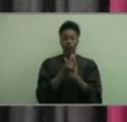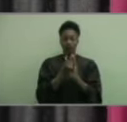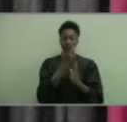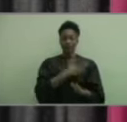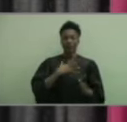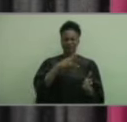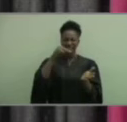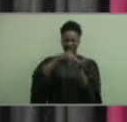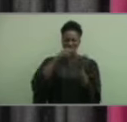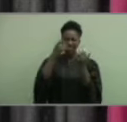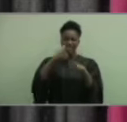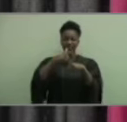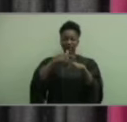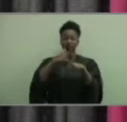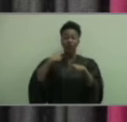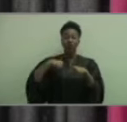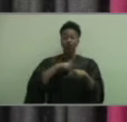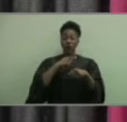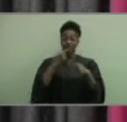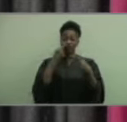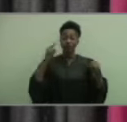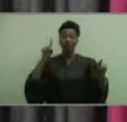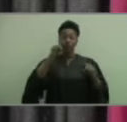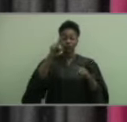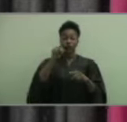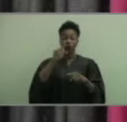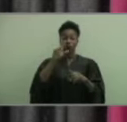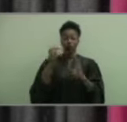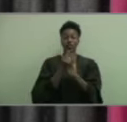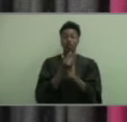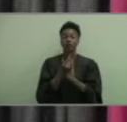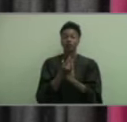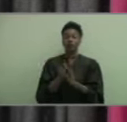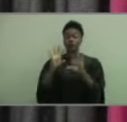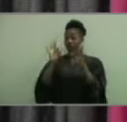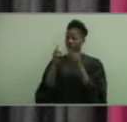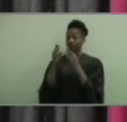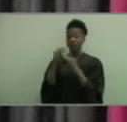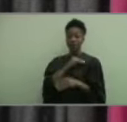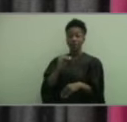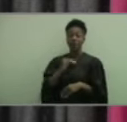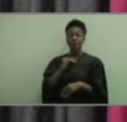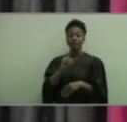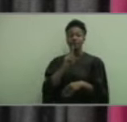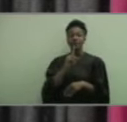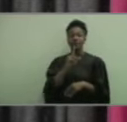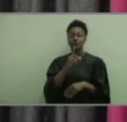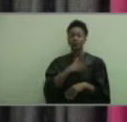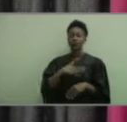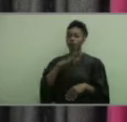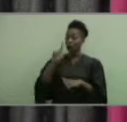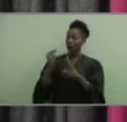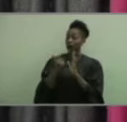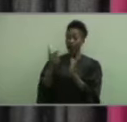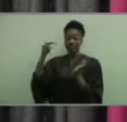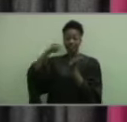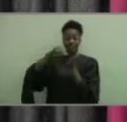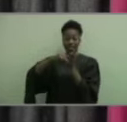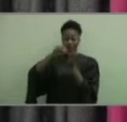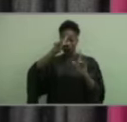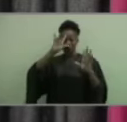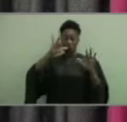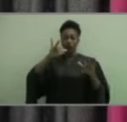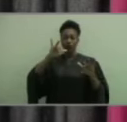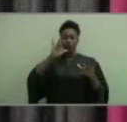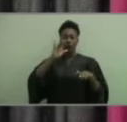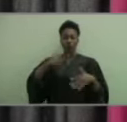time as we declare you graduates? Family members, this is where I need your help. Please make sure your graduate is standing and hopefully wearing